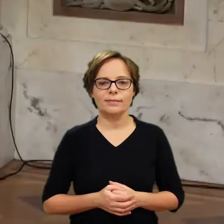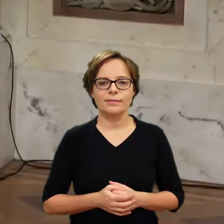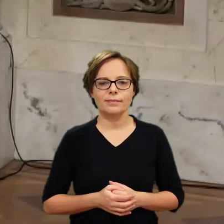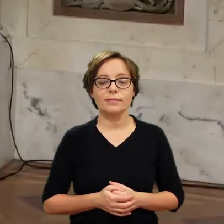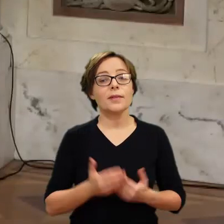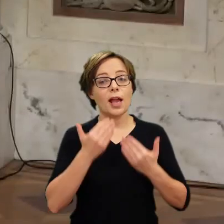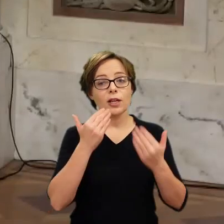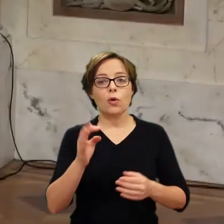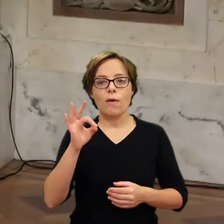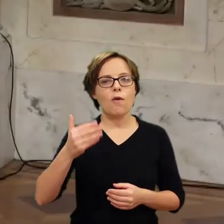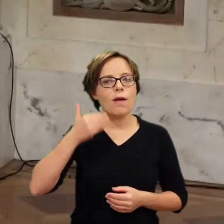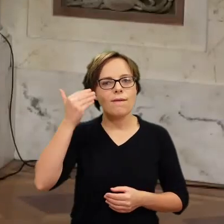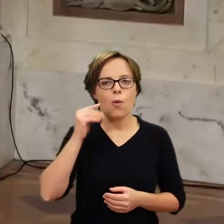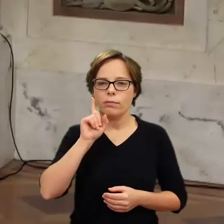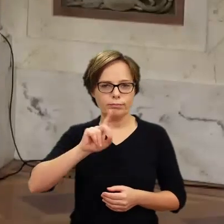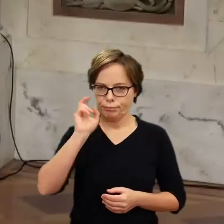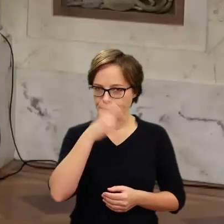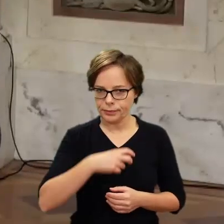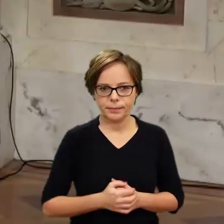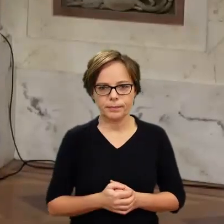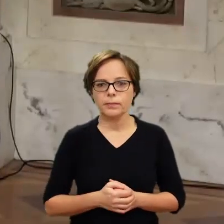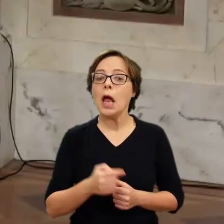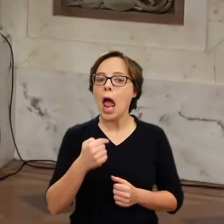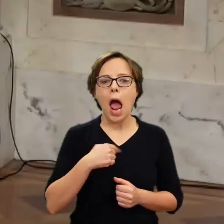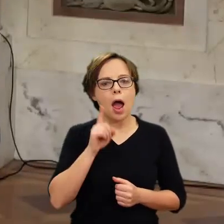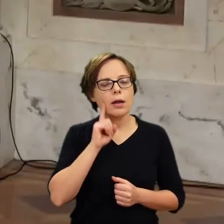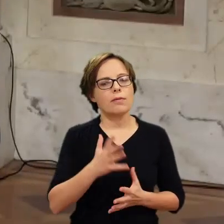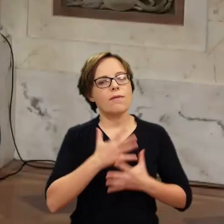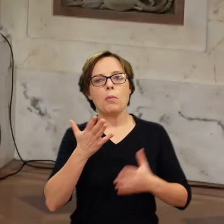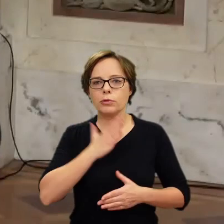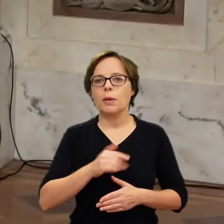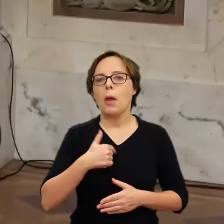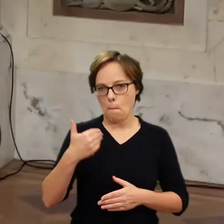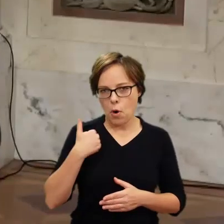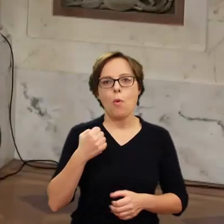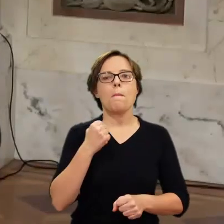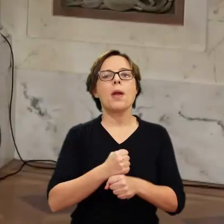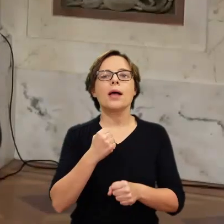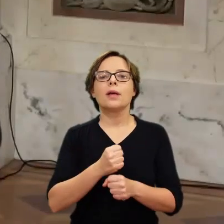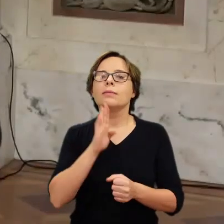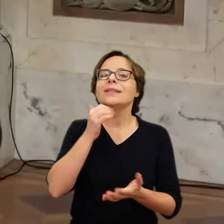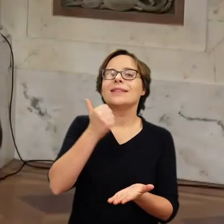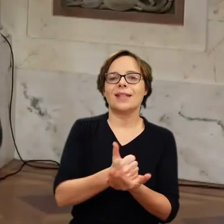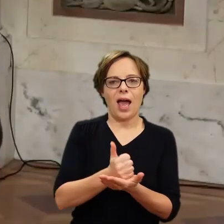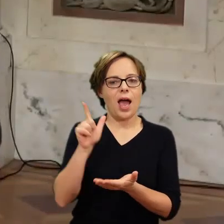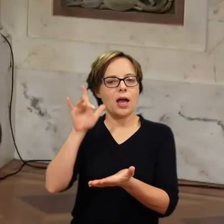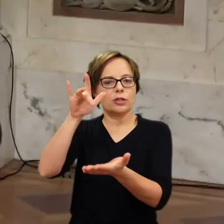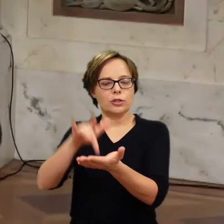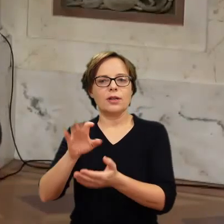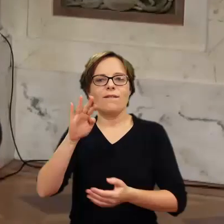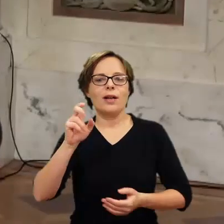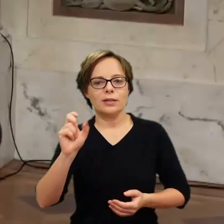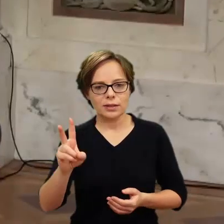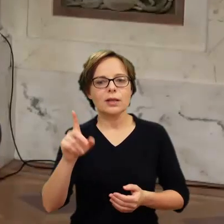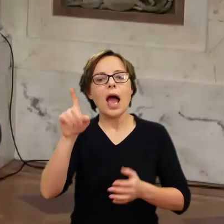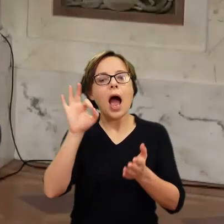Thank you for your fascinating lecture. I had a huge pleasure to work as an intern at the Frick at the moment when the work on the